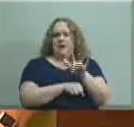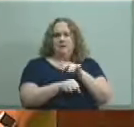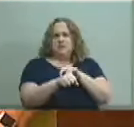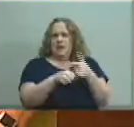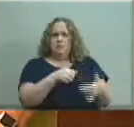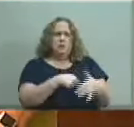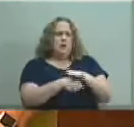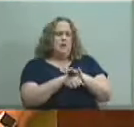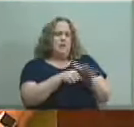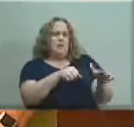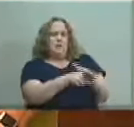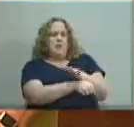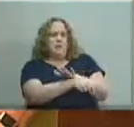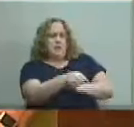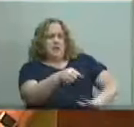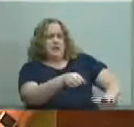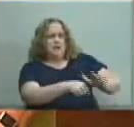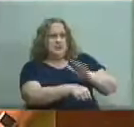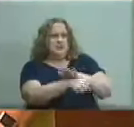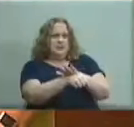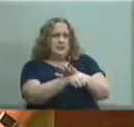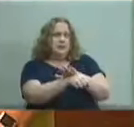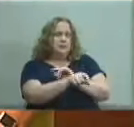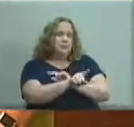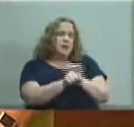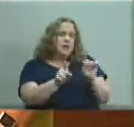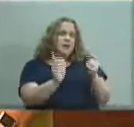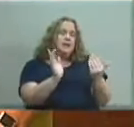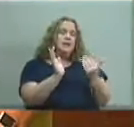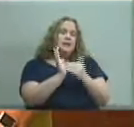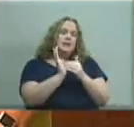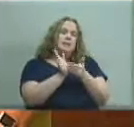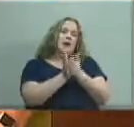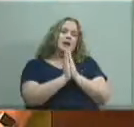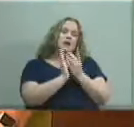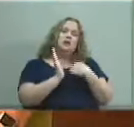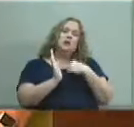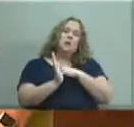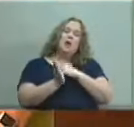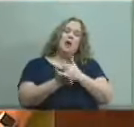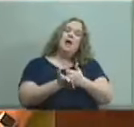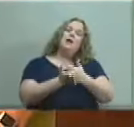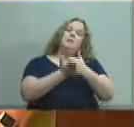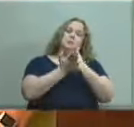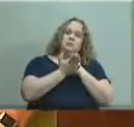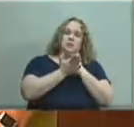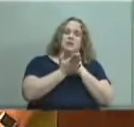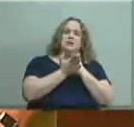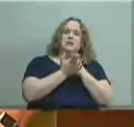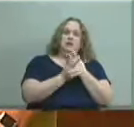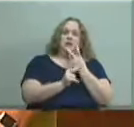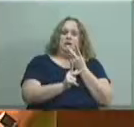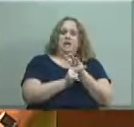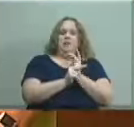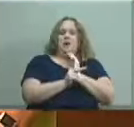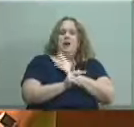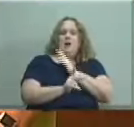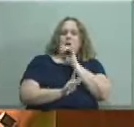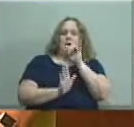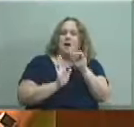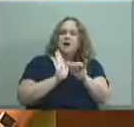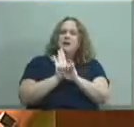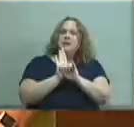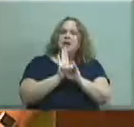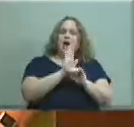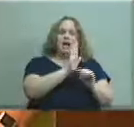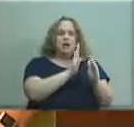but again I'm asking you help us to keep our identity as a